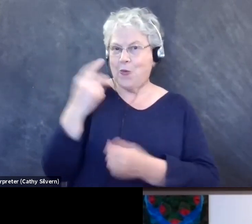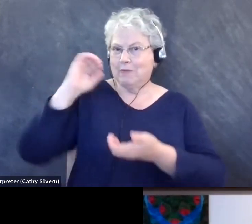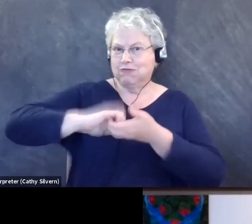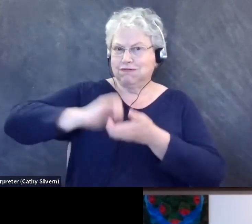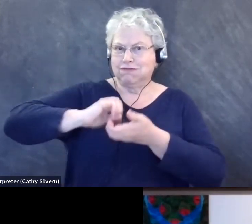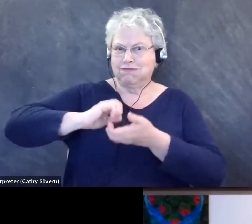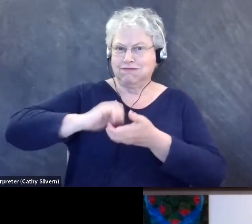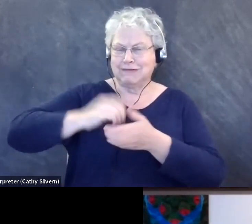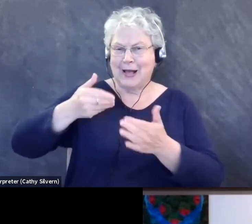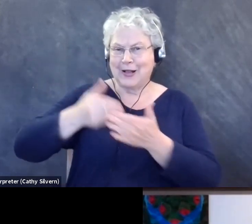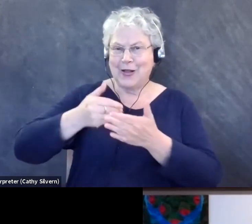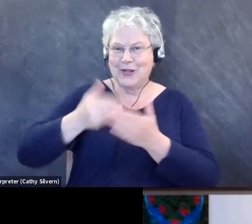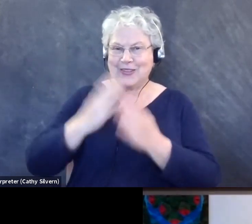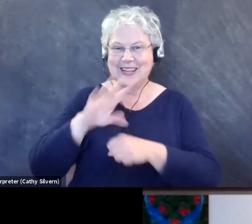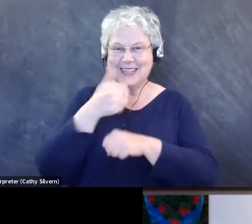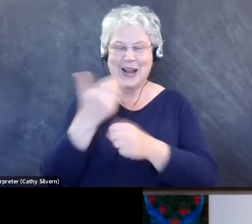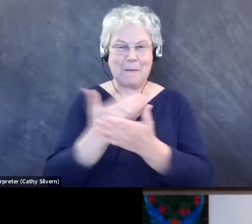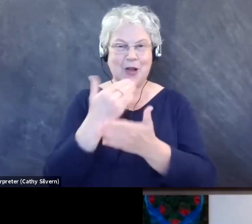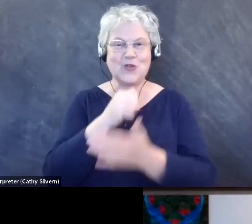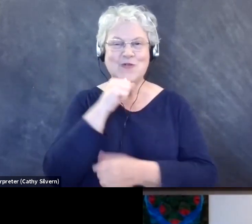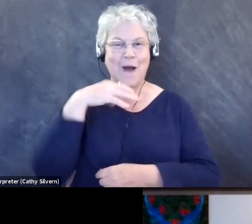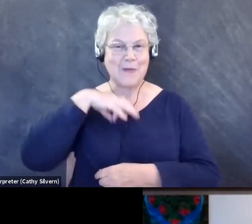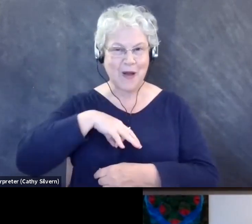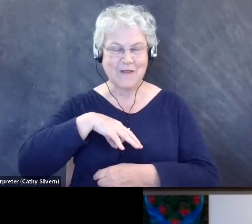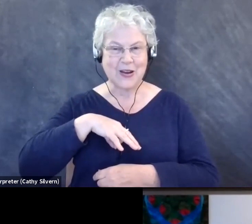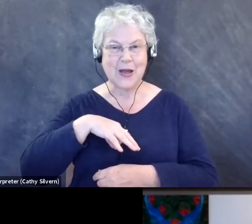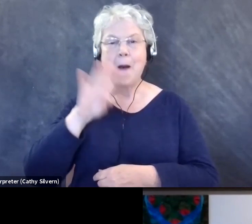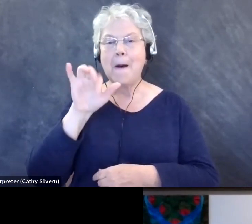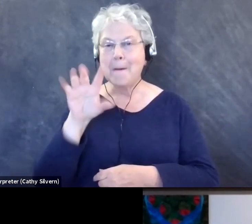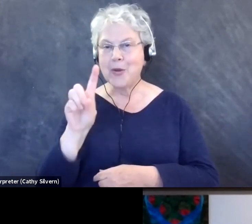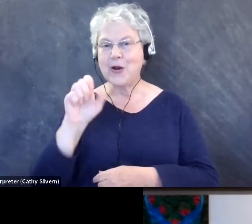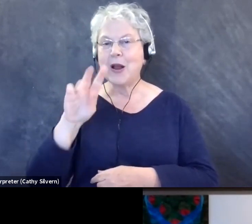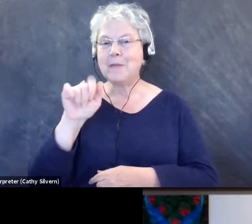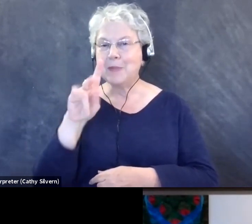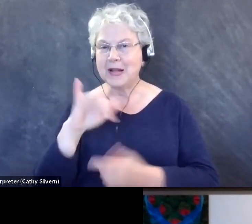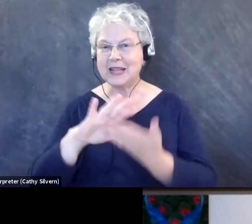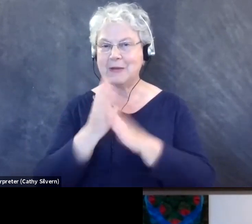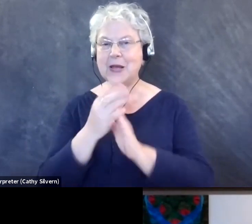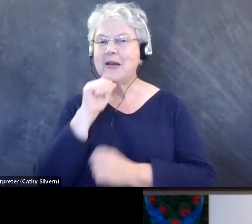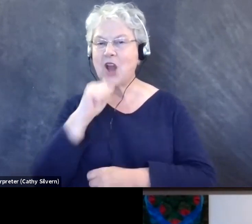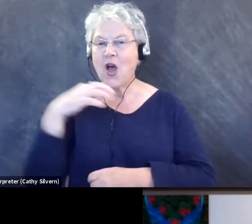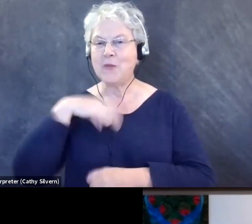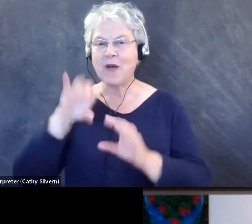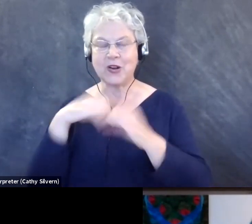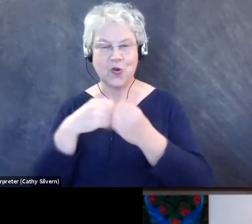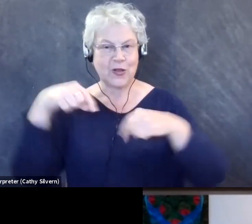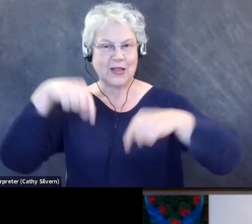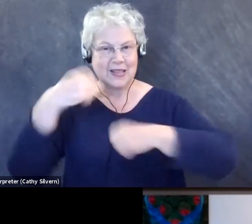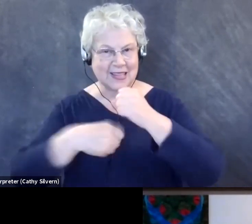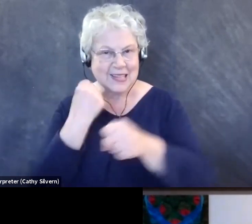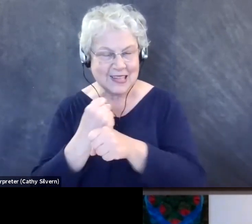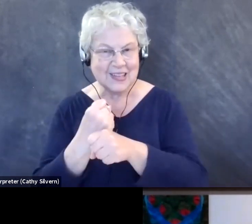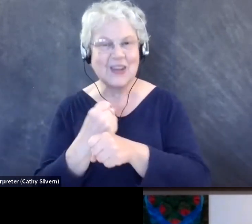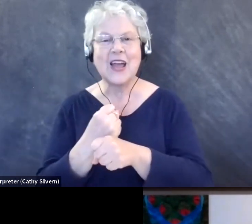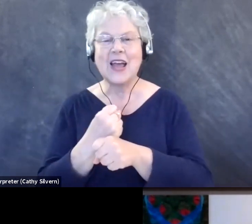each other, setting up a brand new nonprofit. just, Verdability became a nonprofit just this year. And we have spent many, many hours